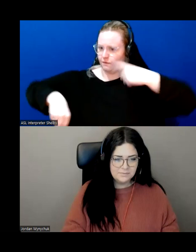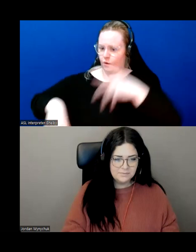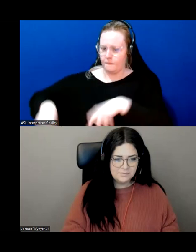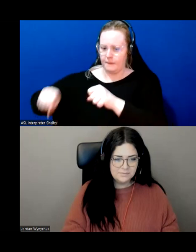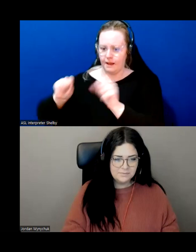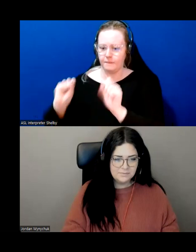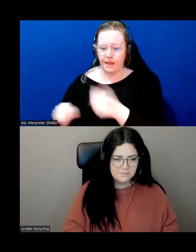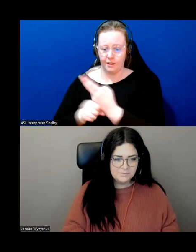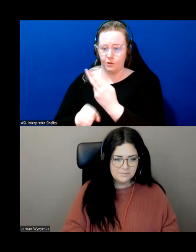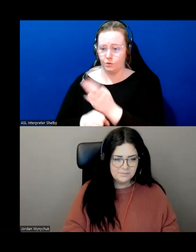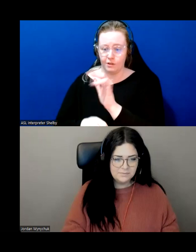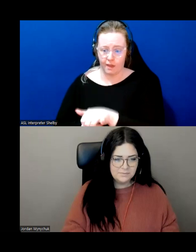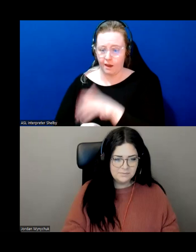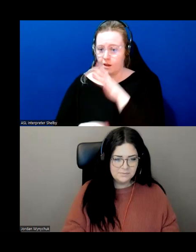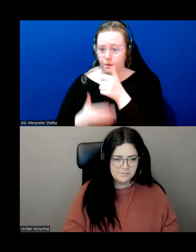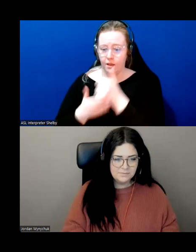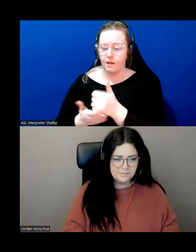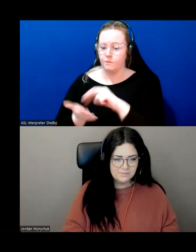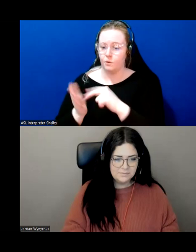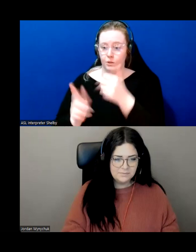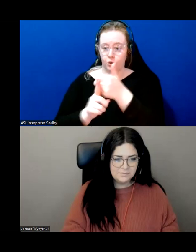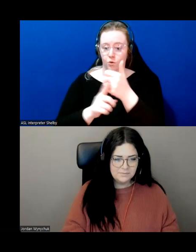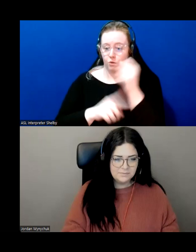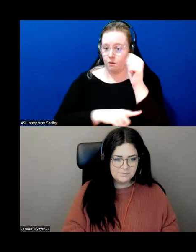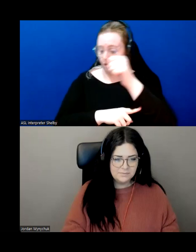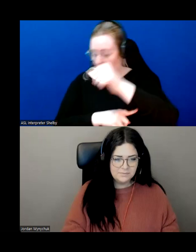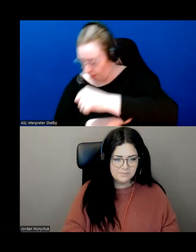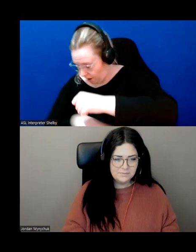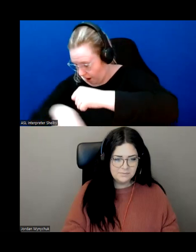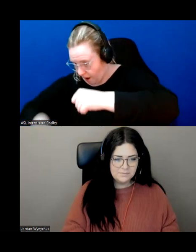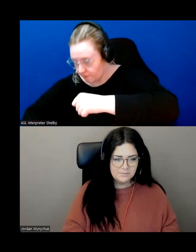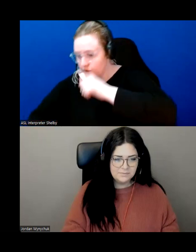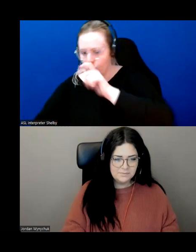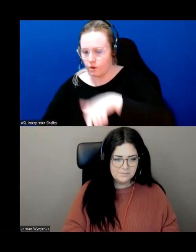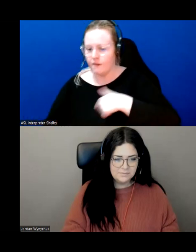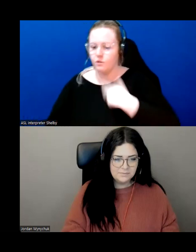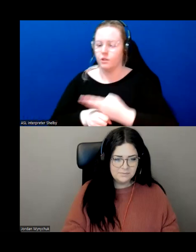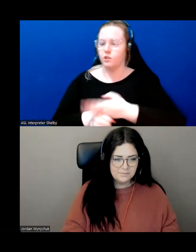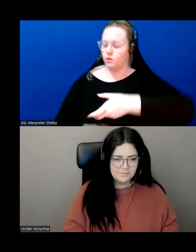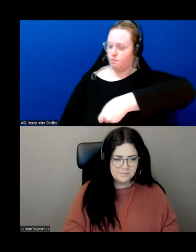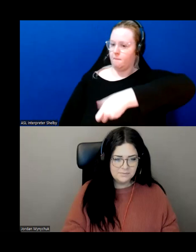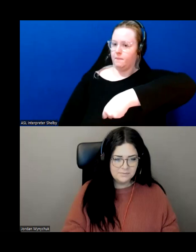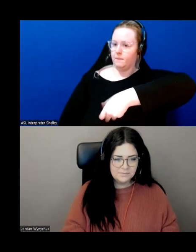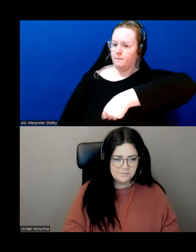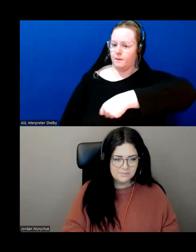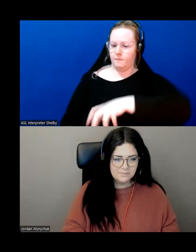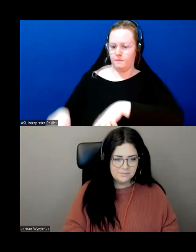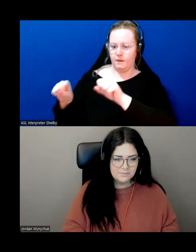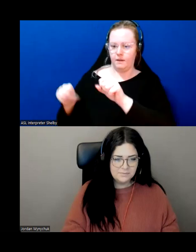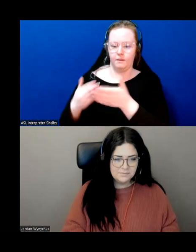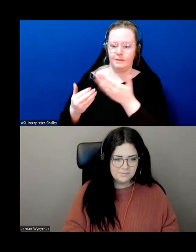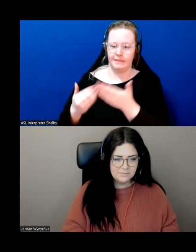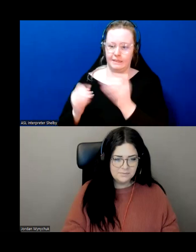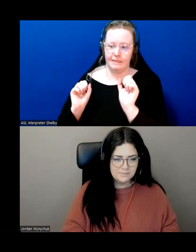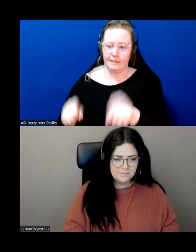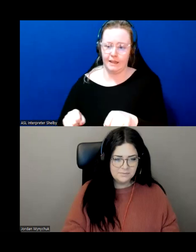like that where if you are experiencing you know dizziness when you're bending over there's just get those grabbers they could be used to pick